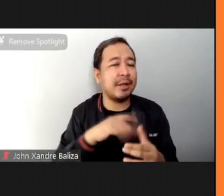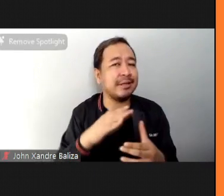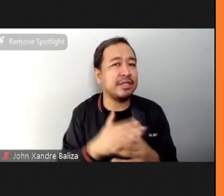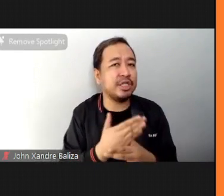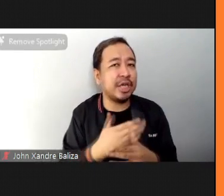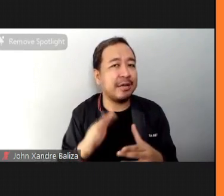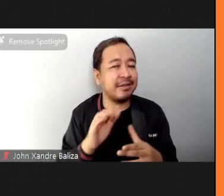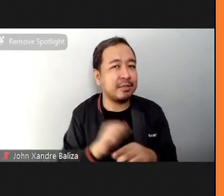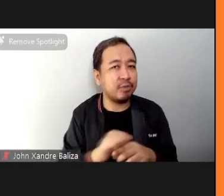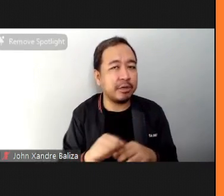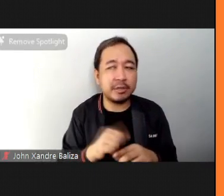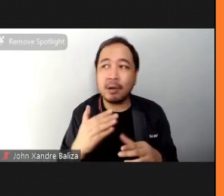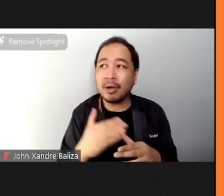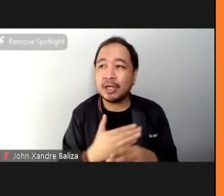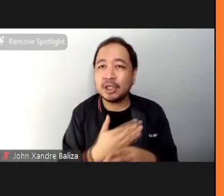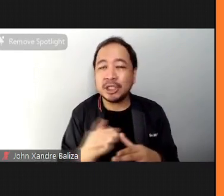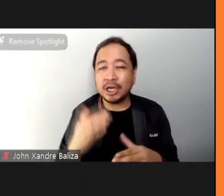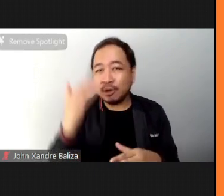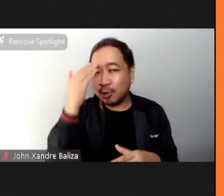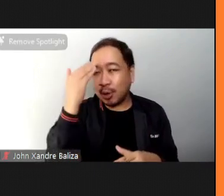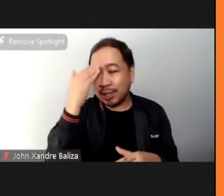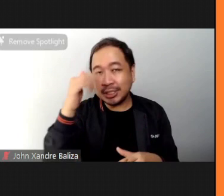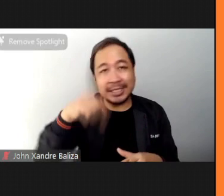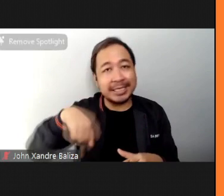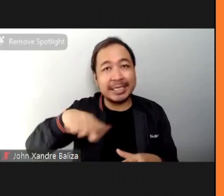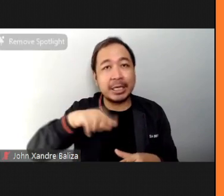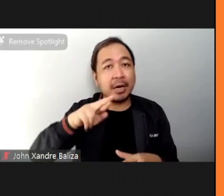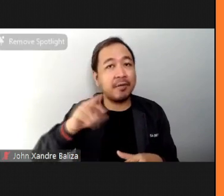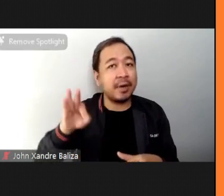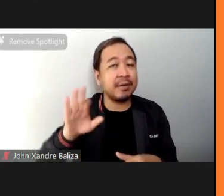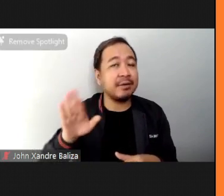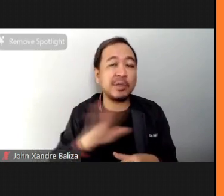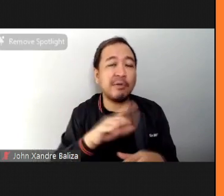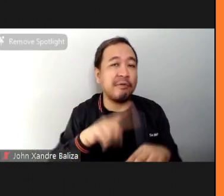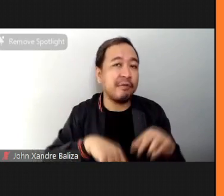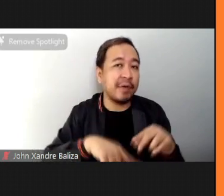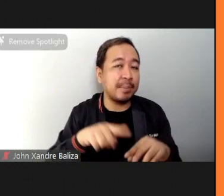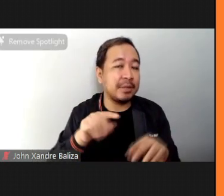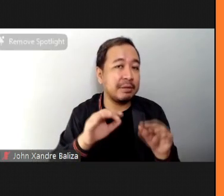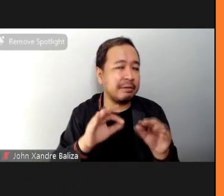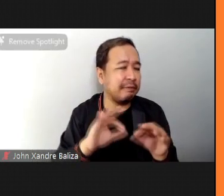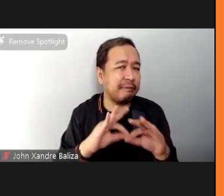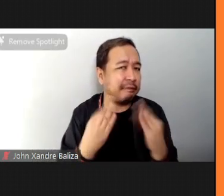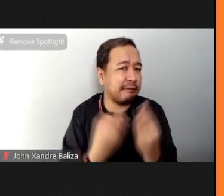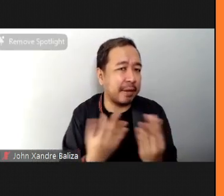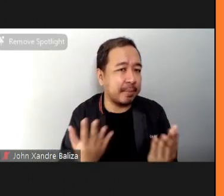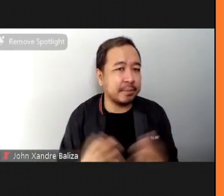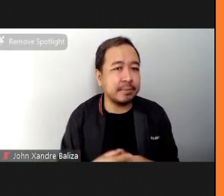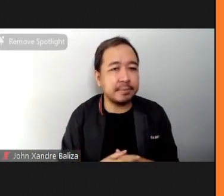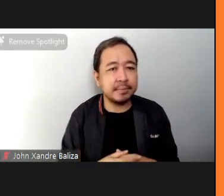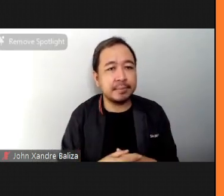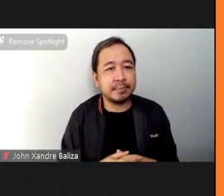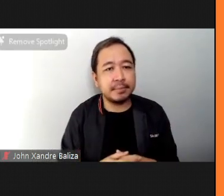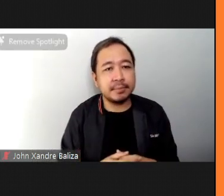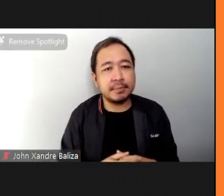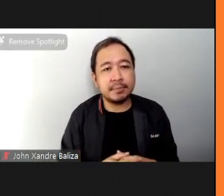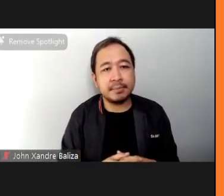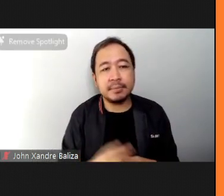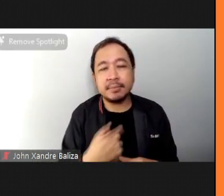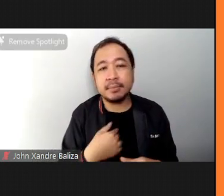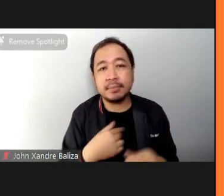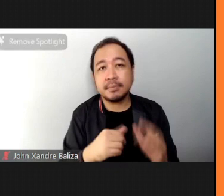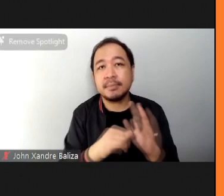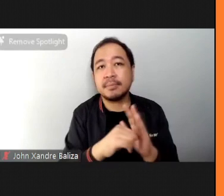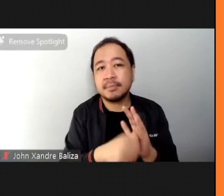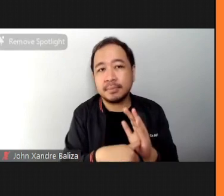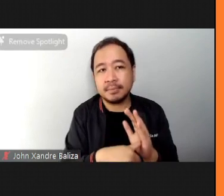even share the knowledge of road flow in our everyday lives to our family and friends I want to highlight again the importance